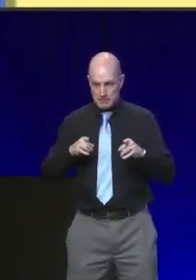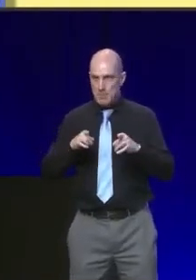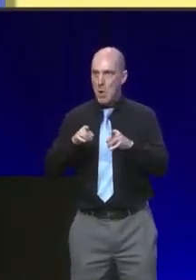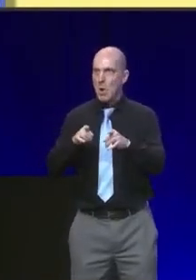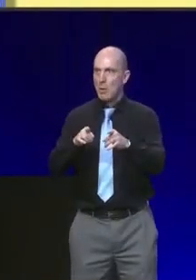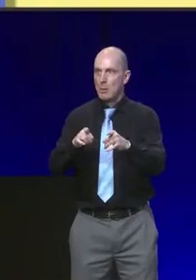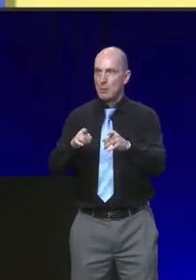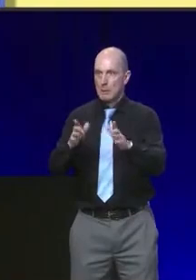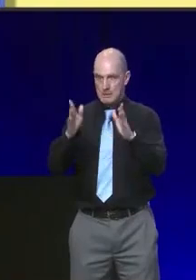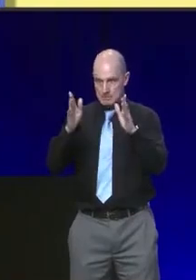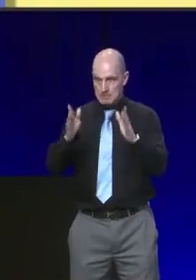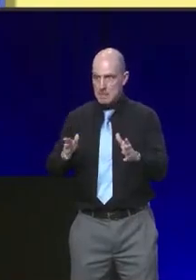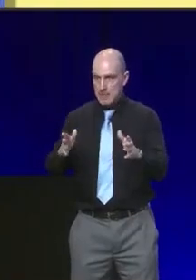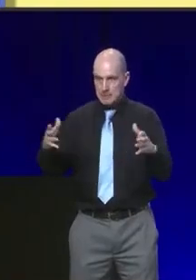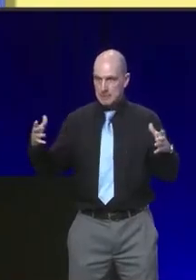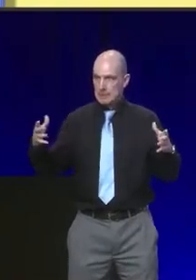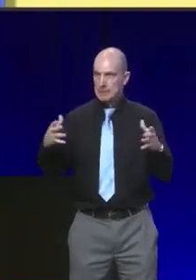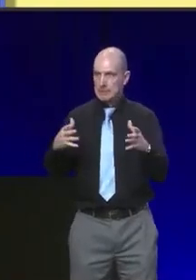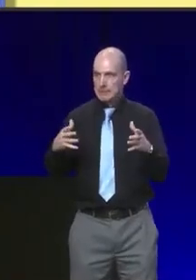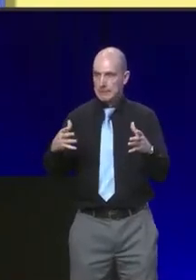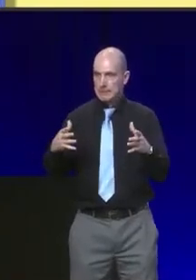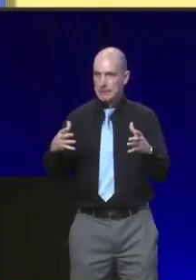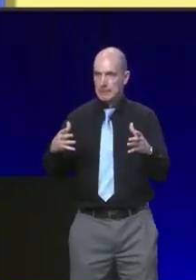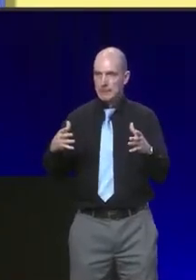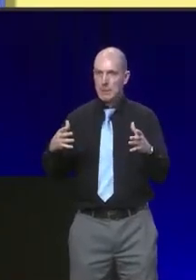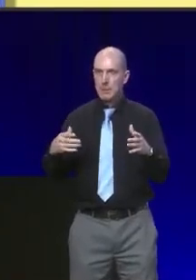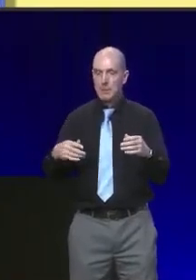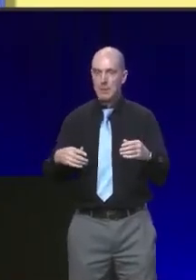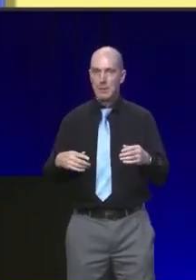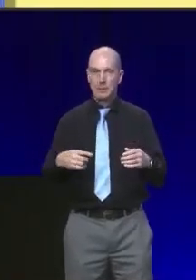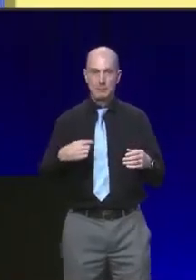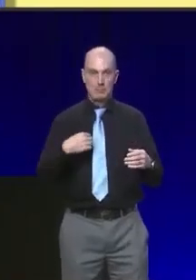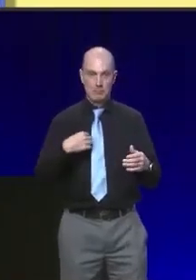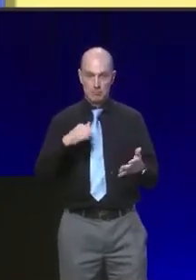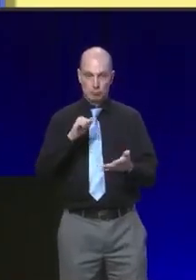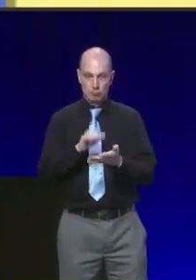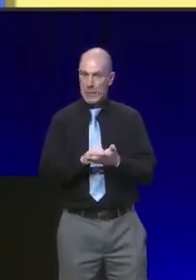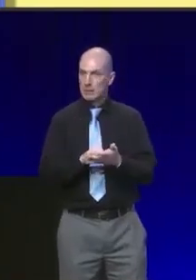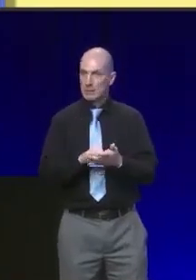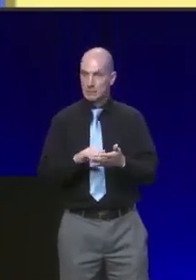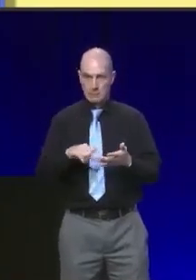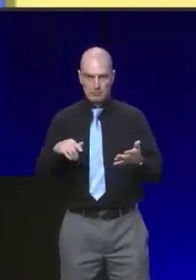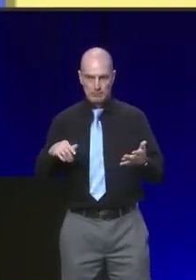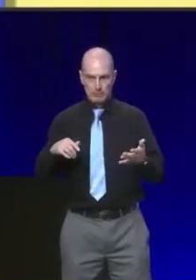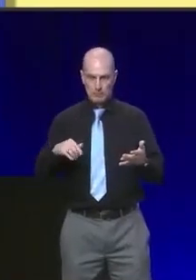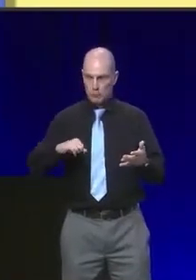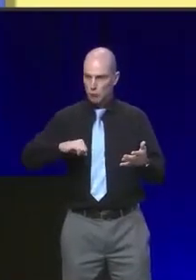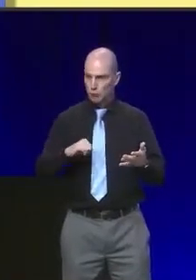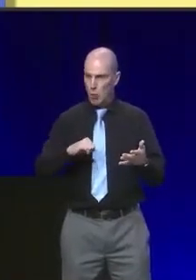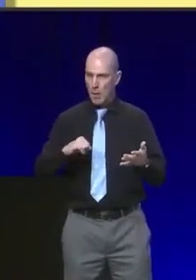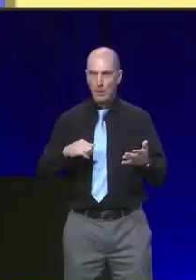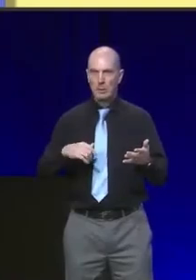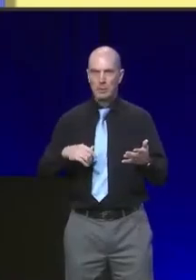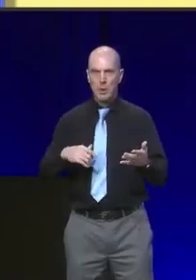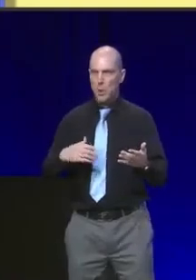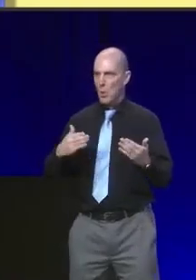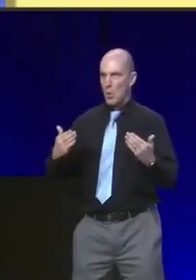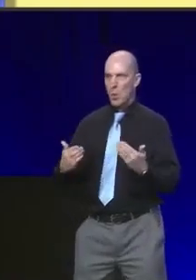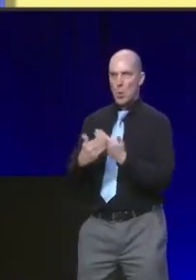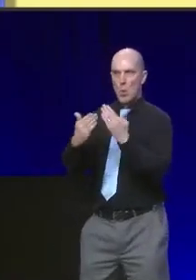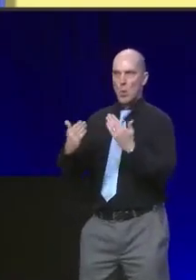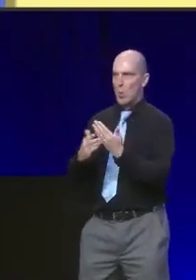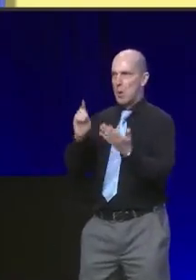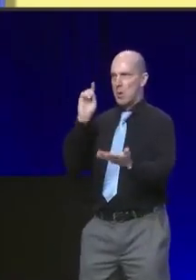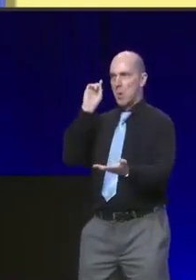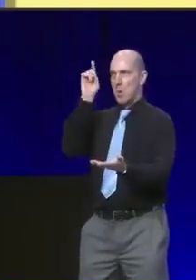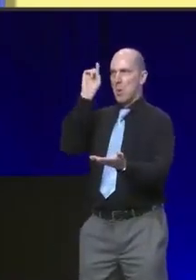in our own small way. We rightly celebrate Scotland's significant contribution to the modern world. But doing